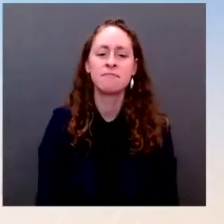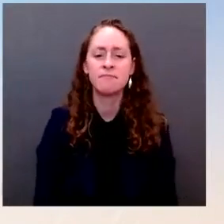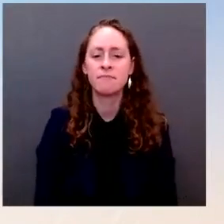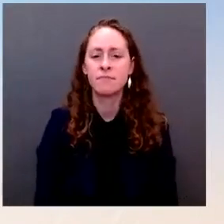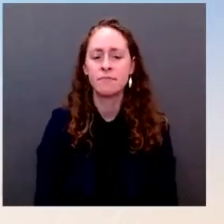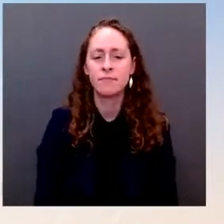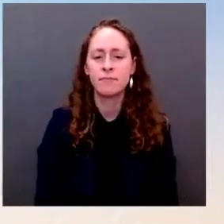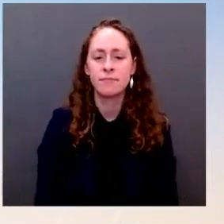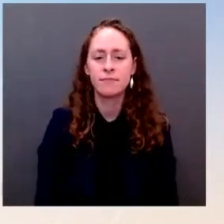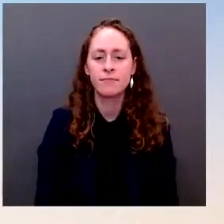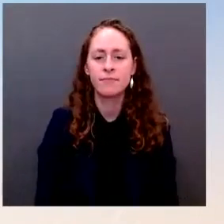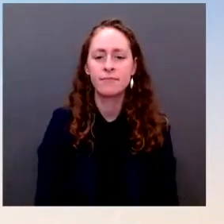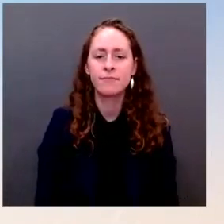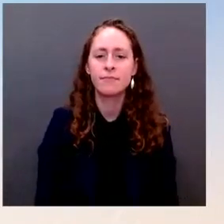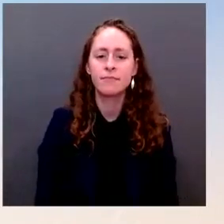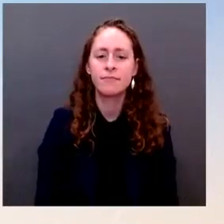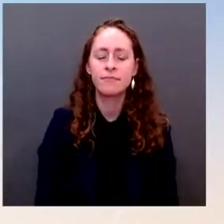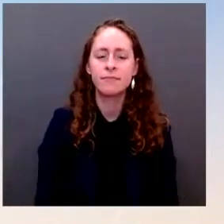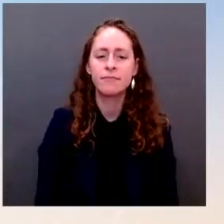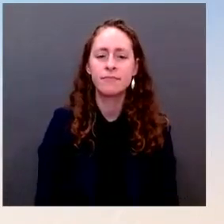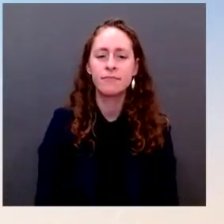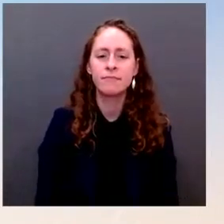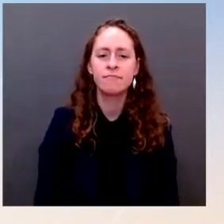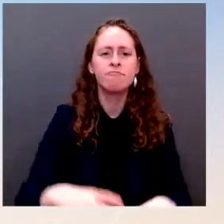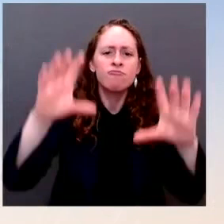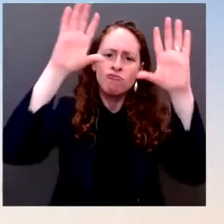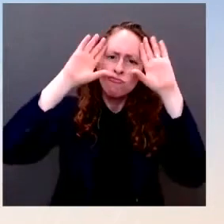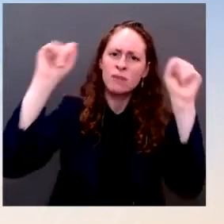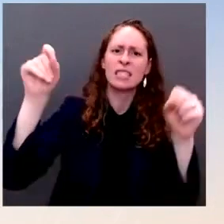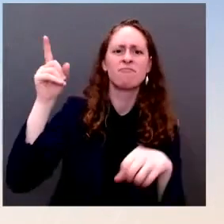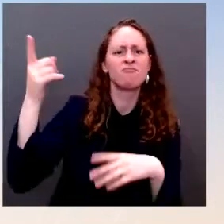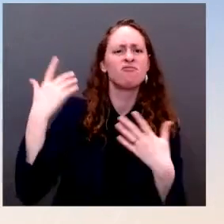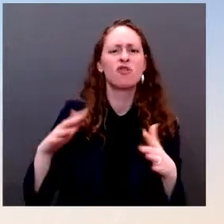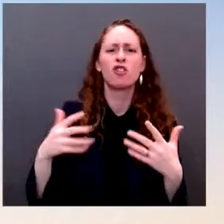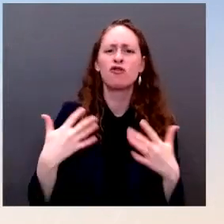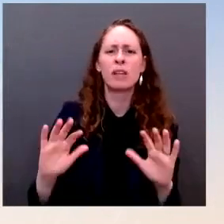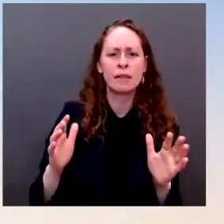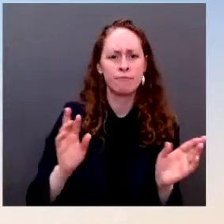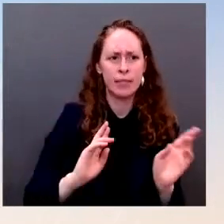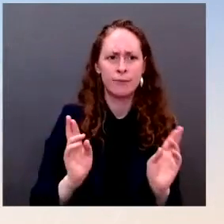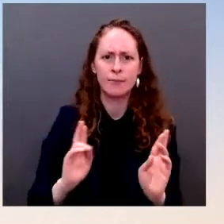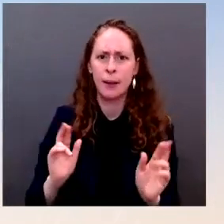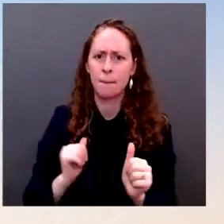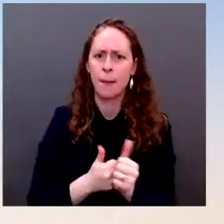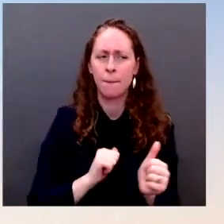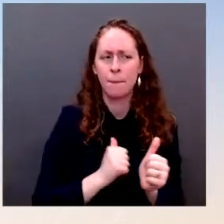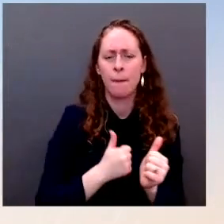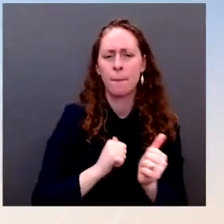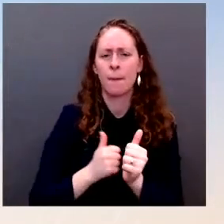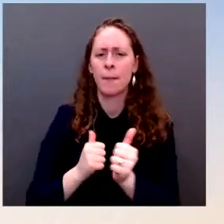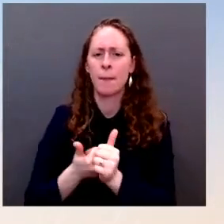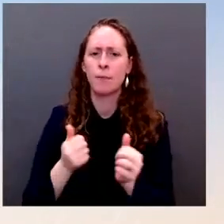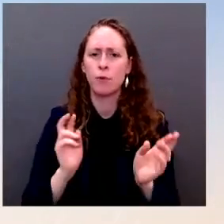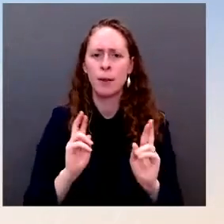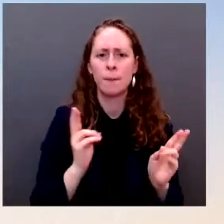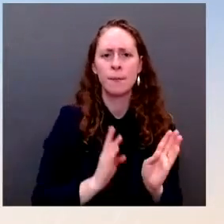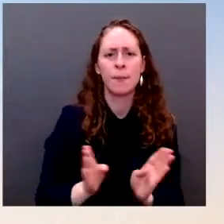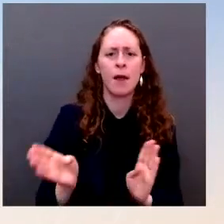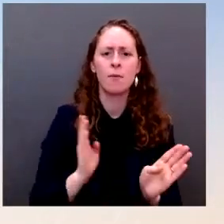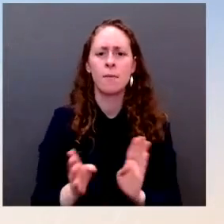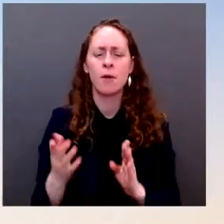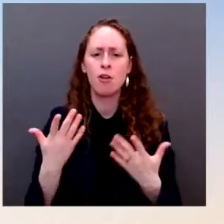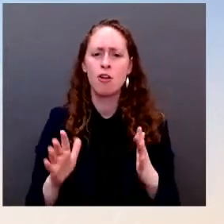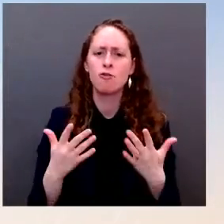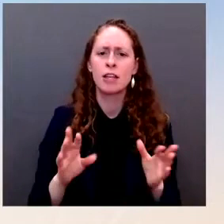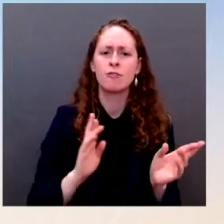in recent months to address the gas prices, including tapping the Strategic Petroleum Reserve,